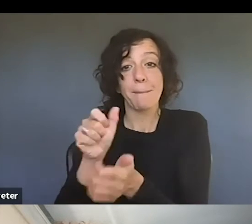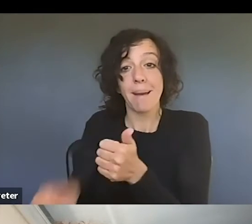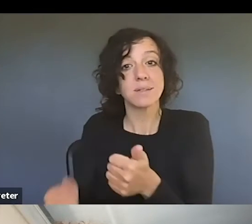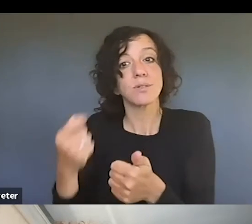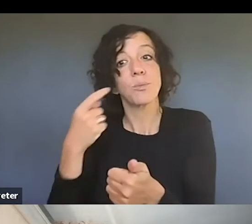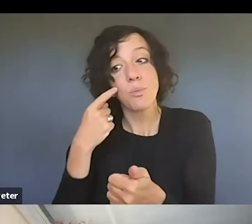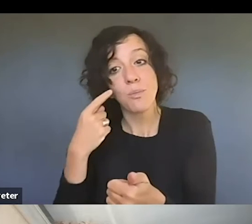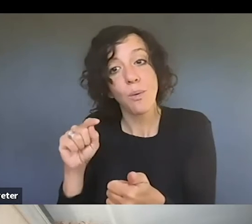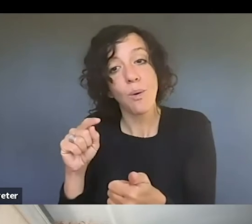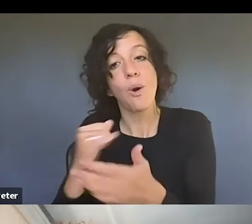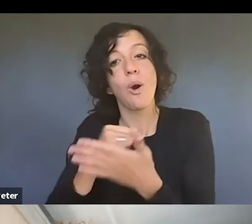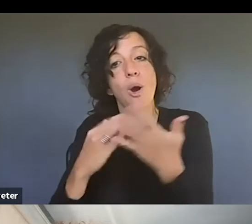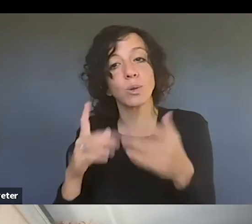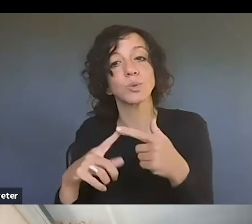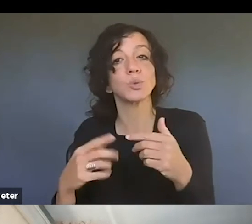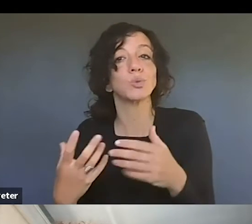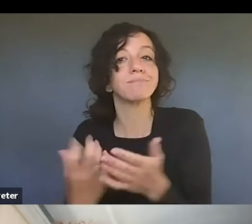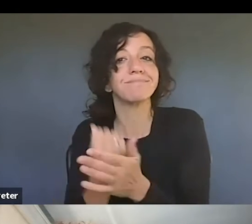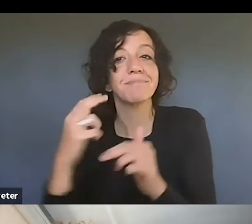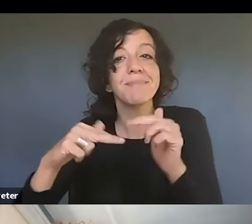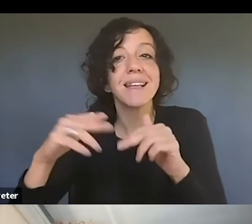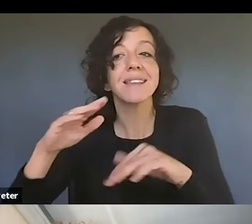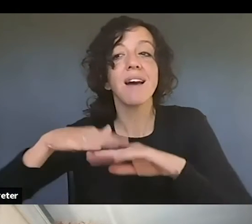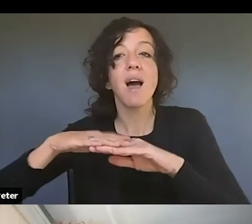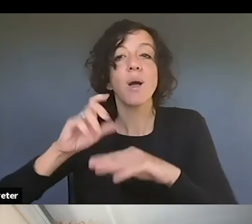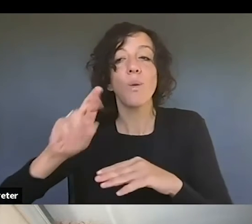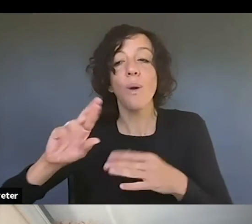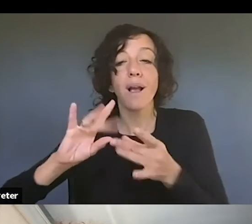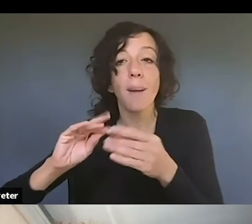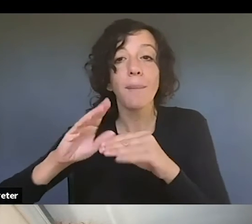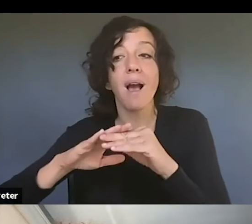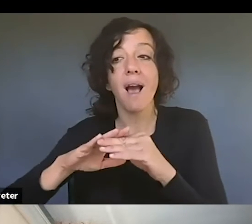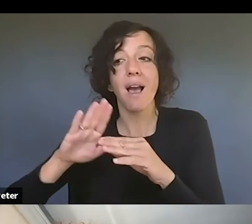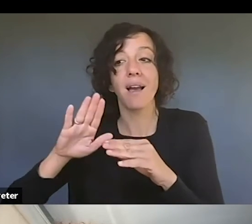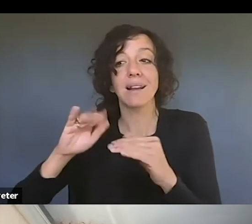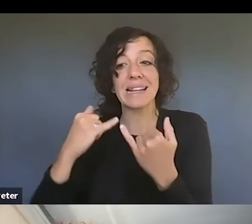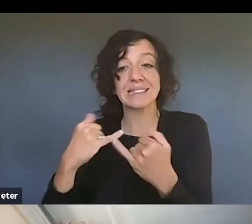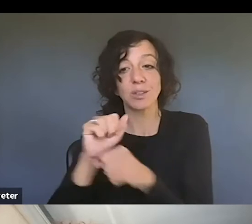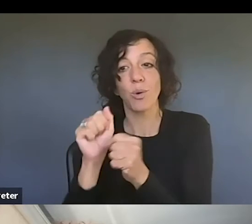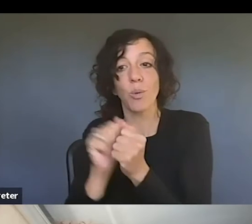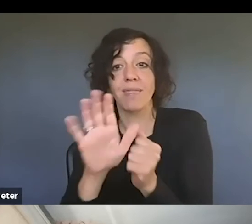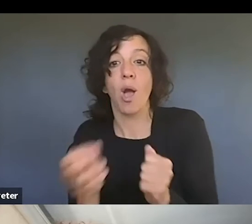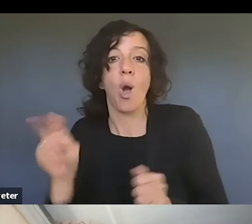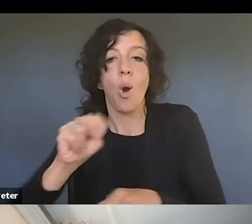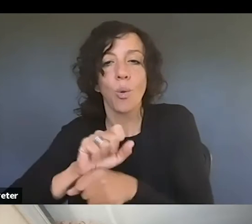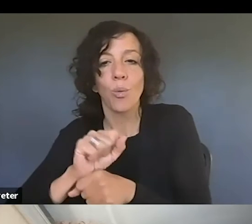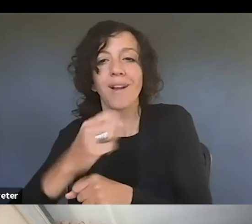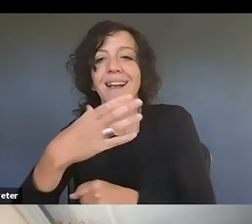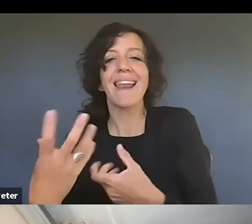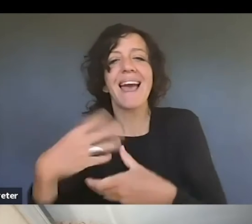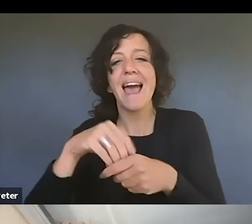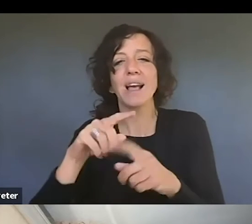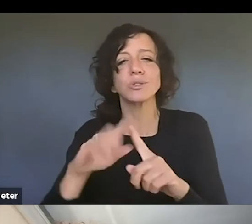can build and comment on existing works in their own work. And in so doing add to our cultural dialogue,